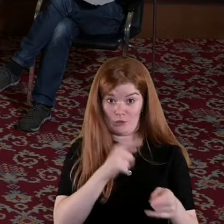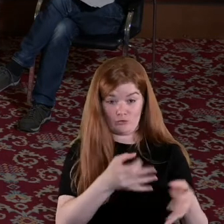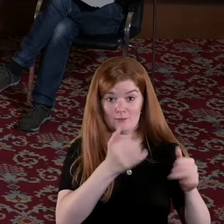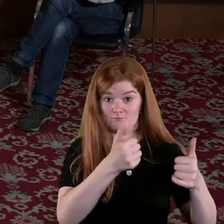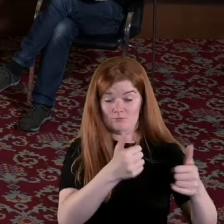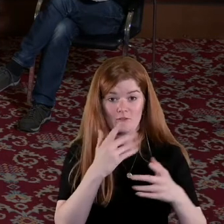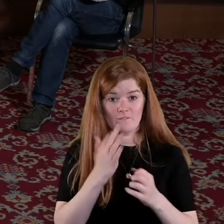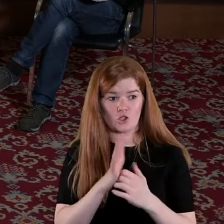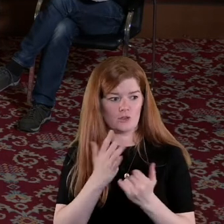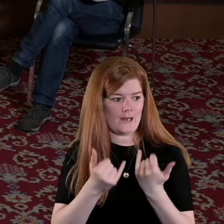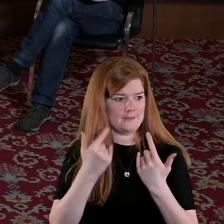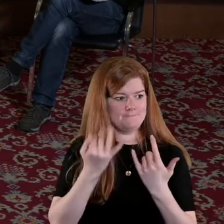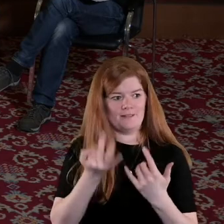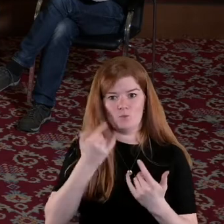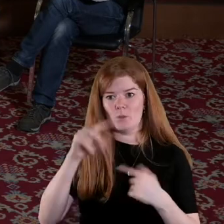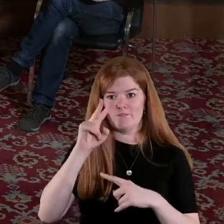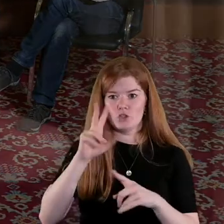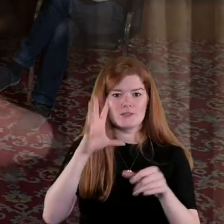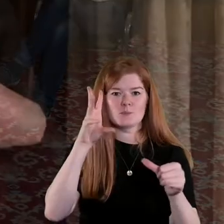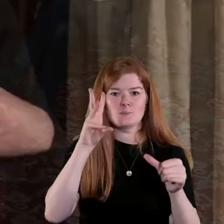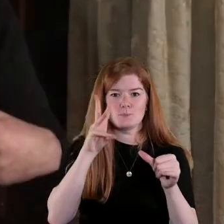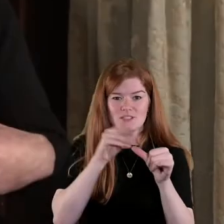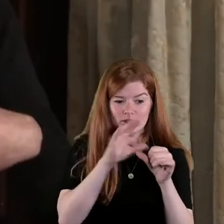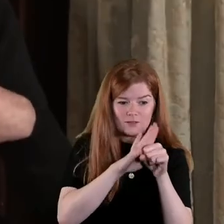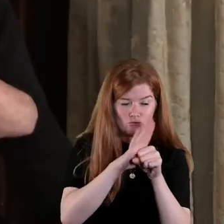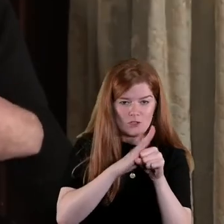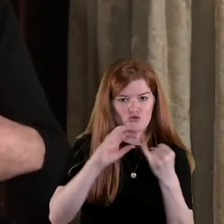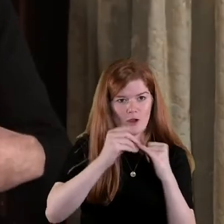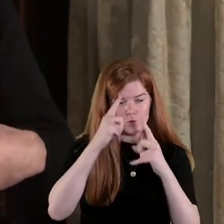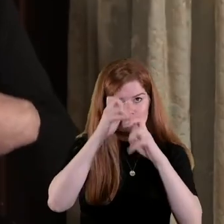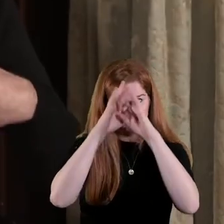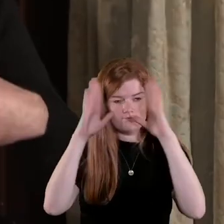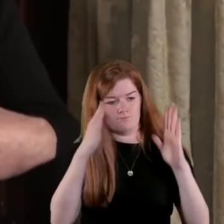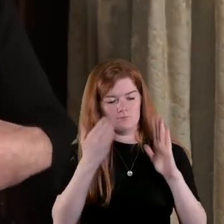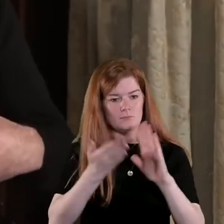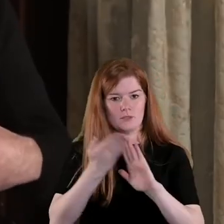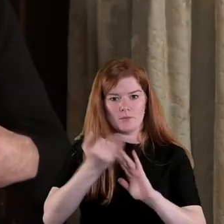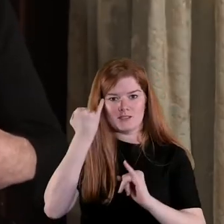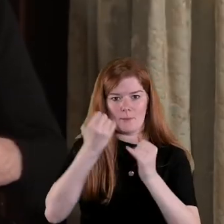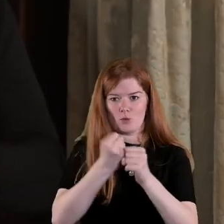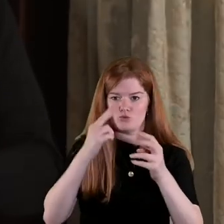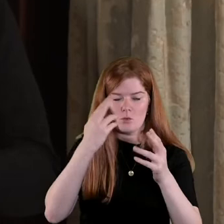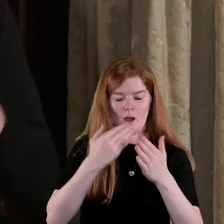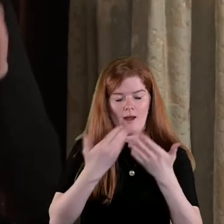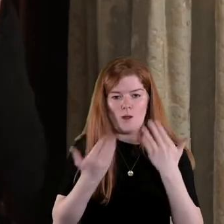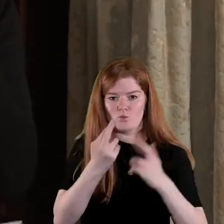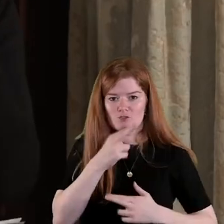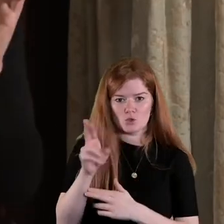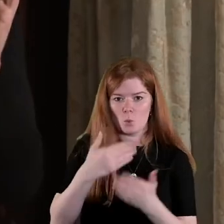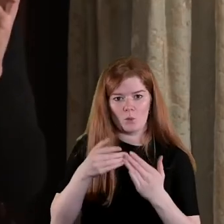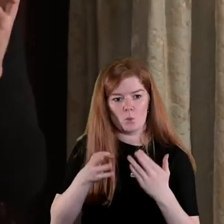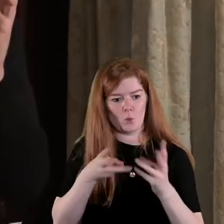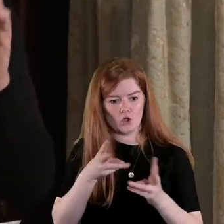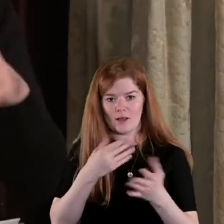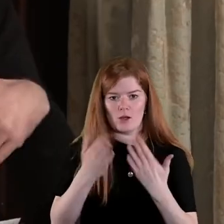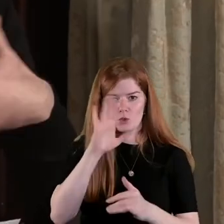in terms of you know we're looking at the specific to get a sense of how the process of revolution works but I think if you're